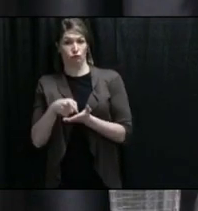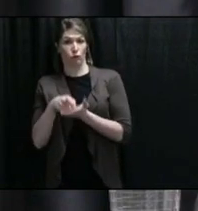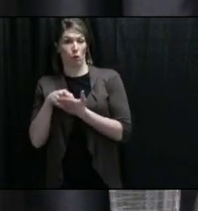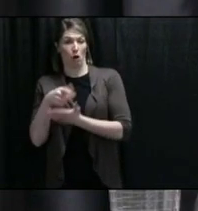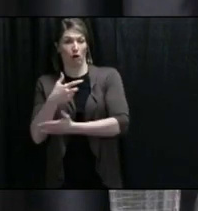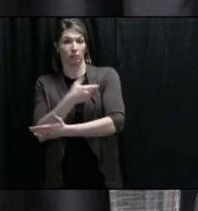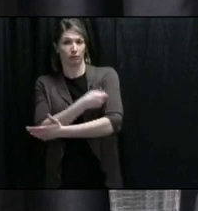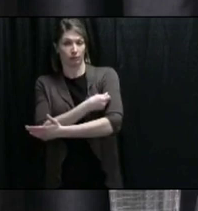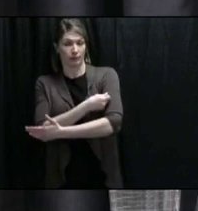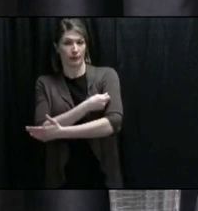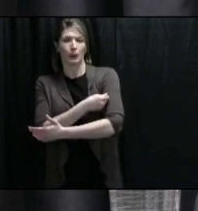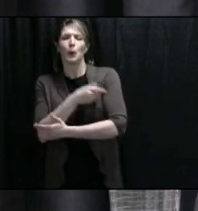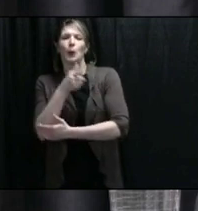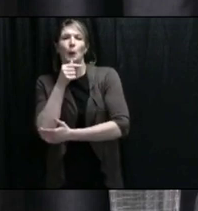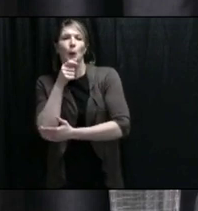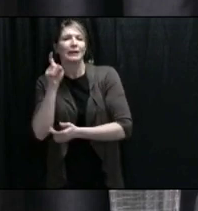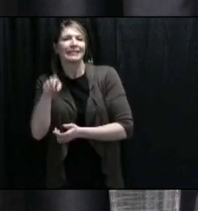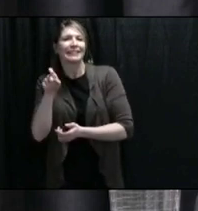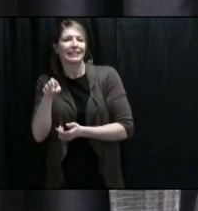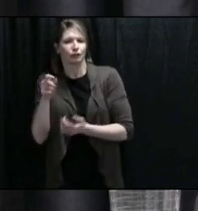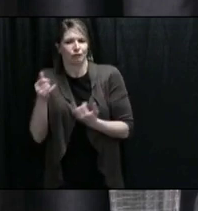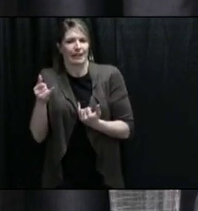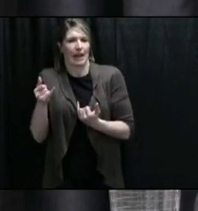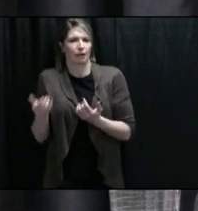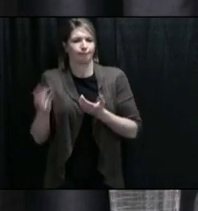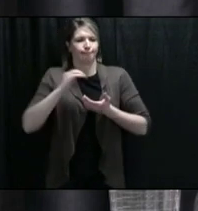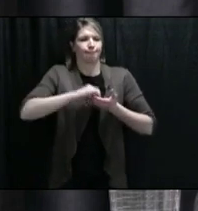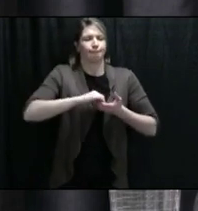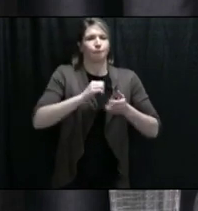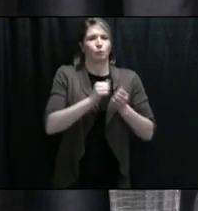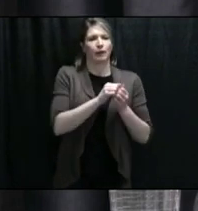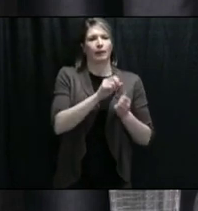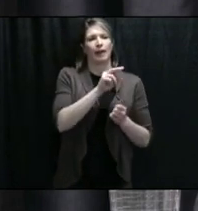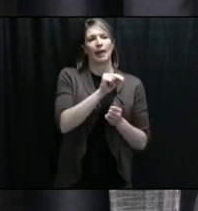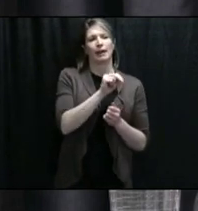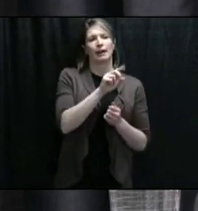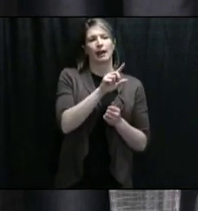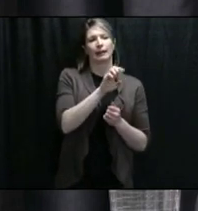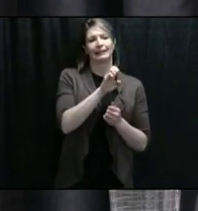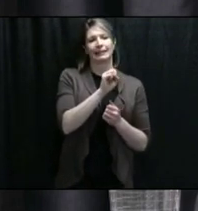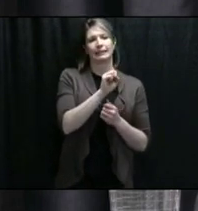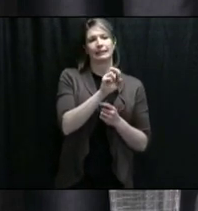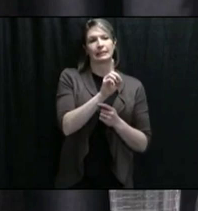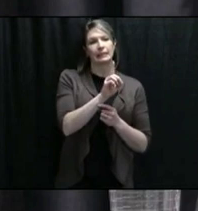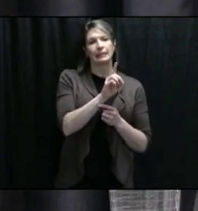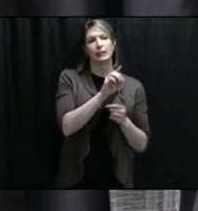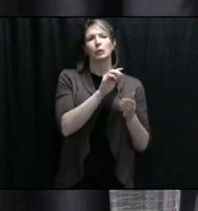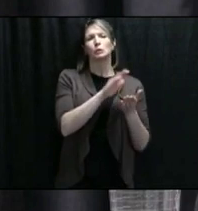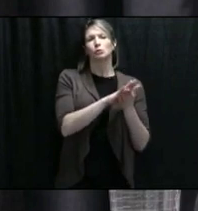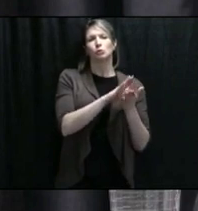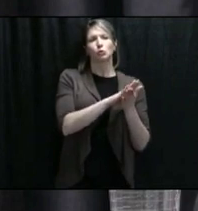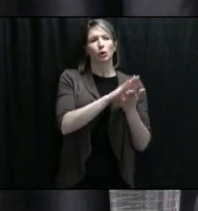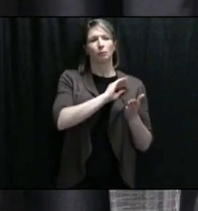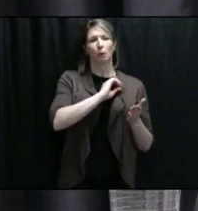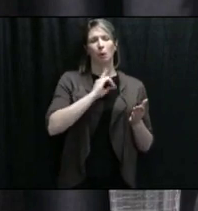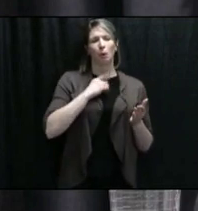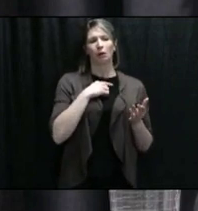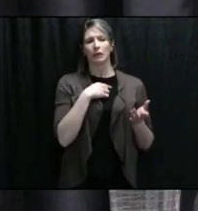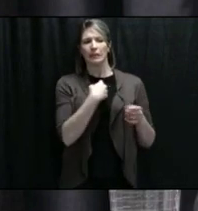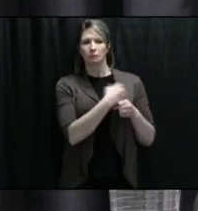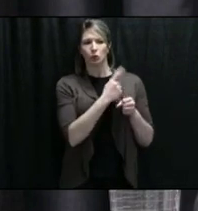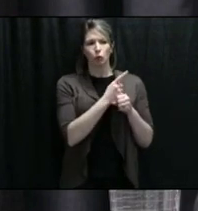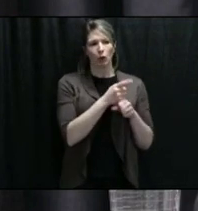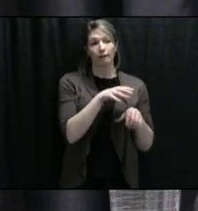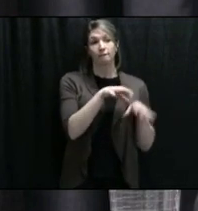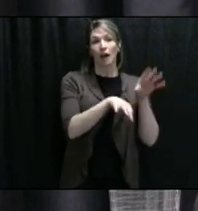school district to identify those and to hook them up with an alternate delivery through, for example, public